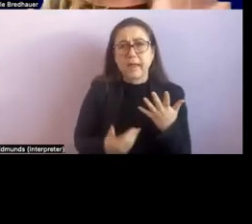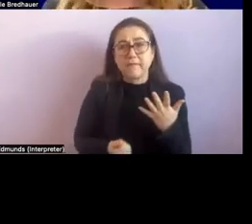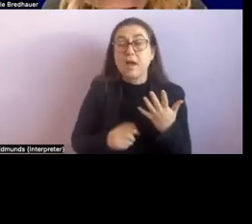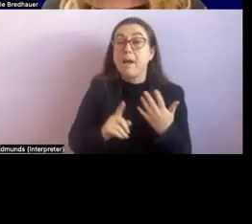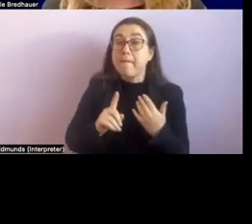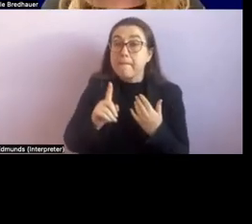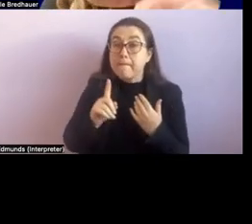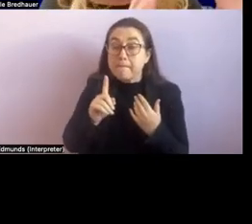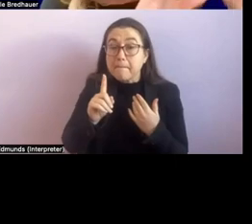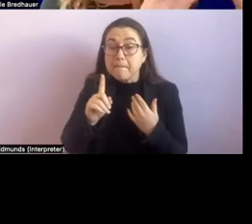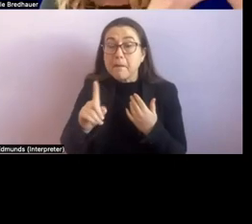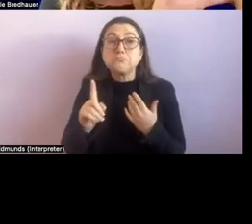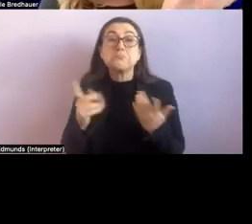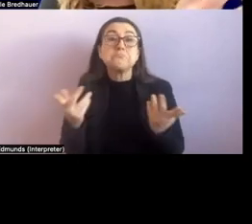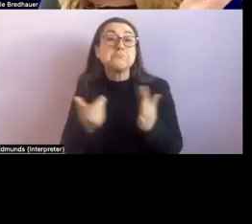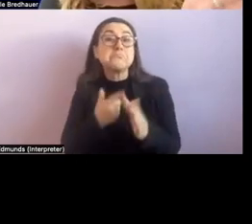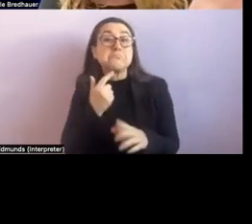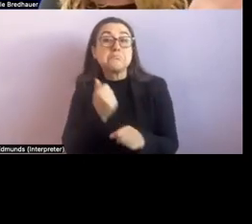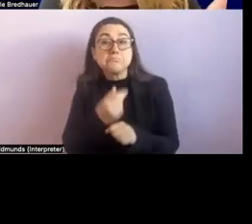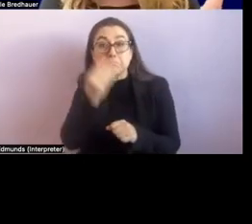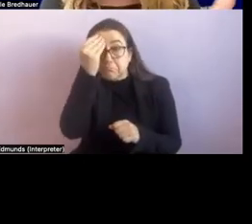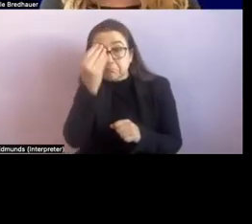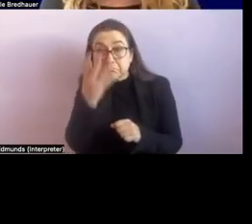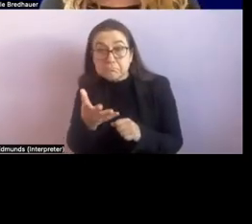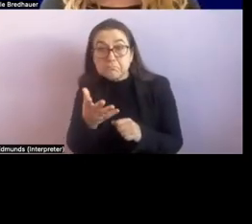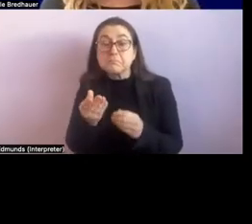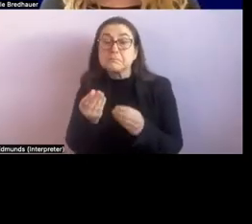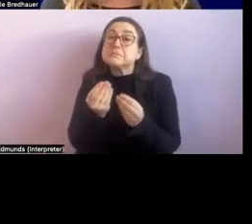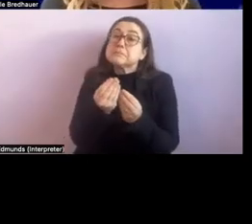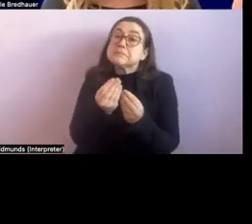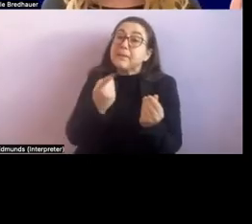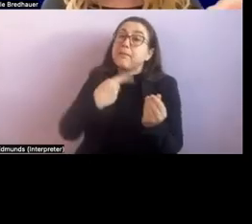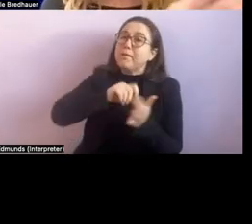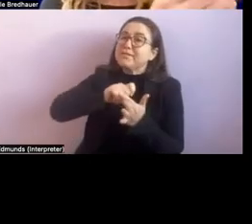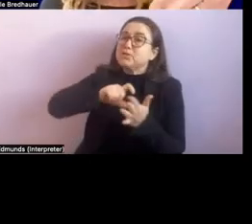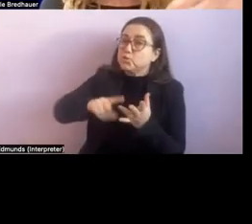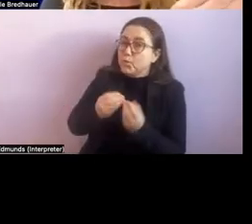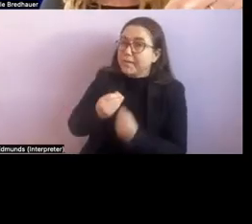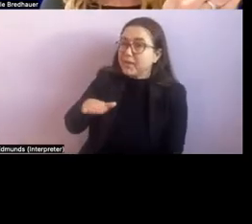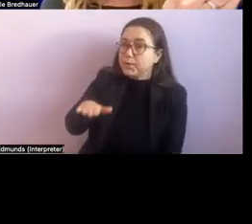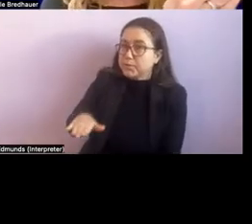it's just an example of doing, of some of the things we've already talked about.